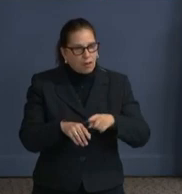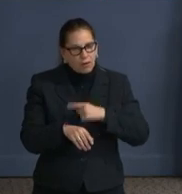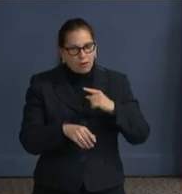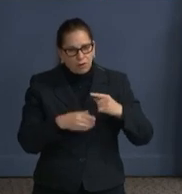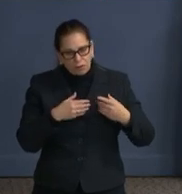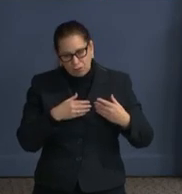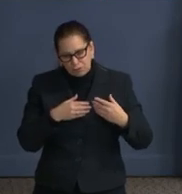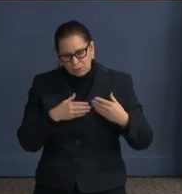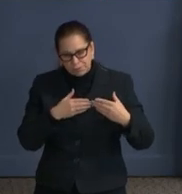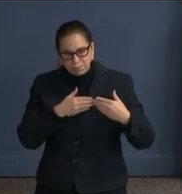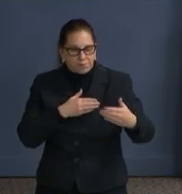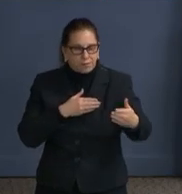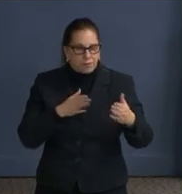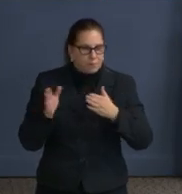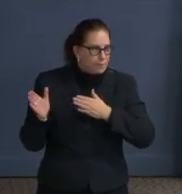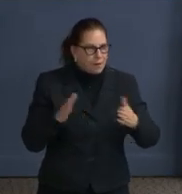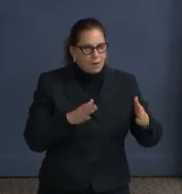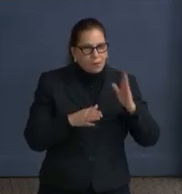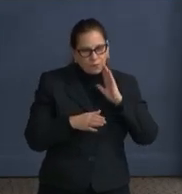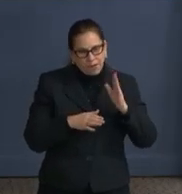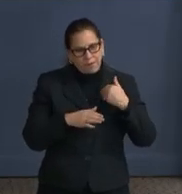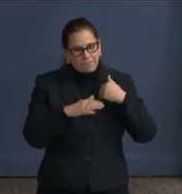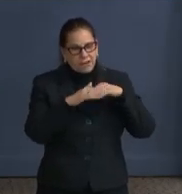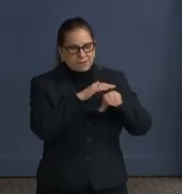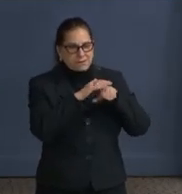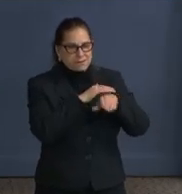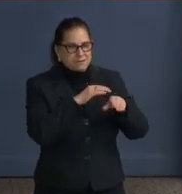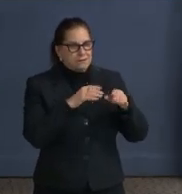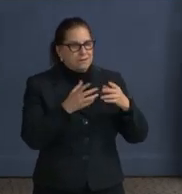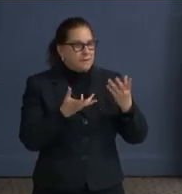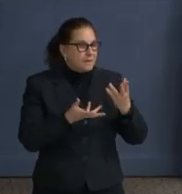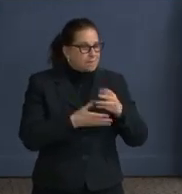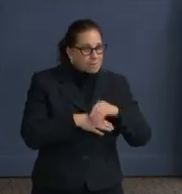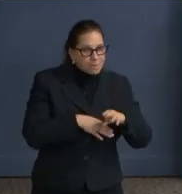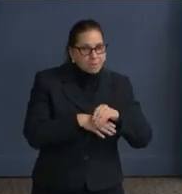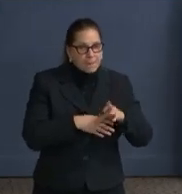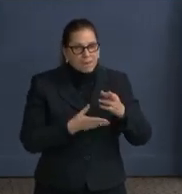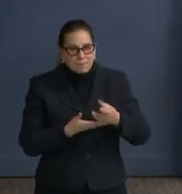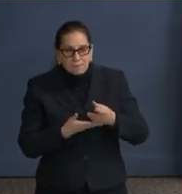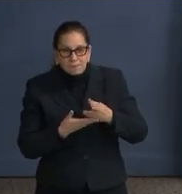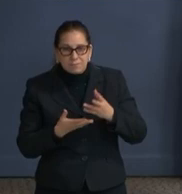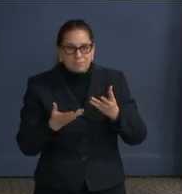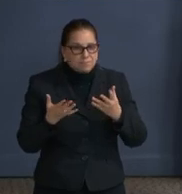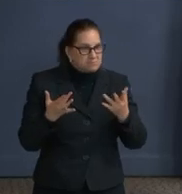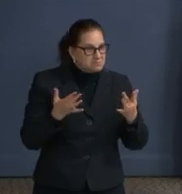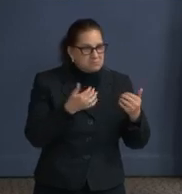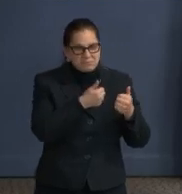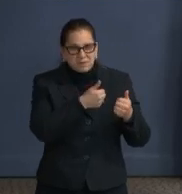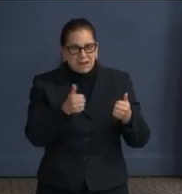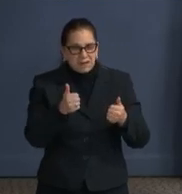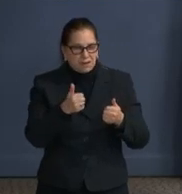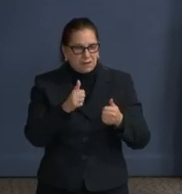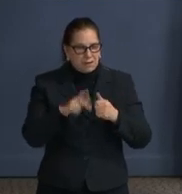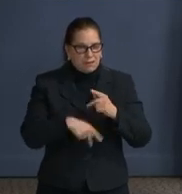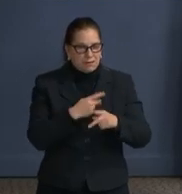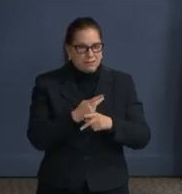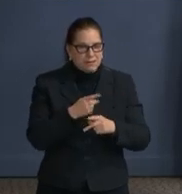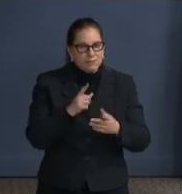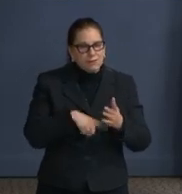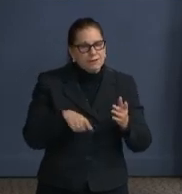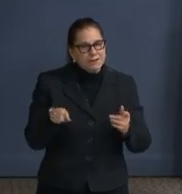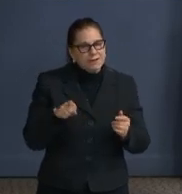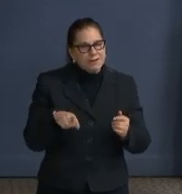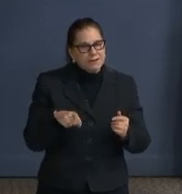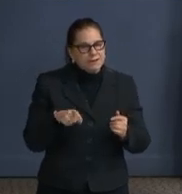important to remedy and to treat on an ongoing basis. And so we know that that's part of his initiatives as the new Chief of